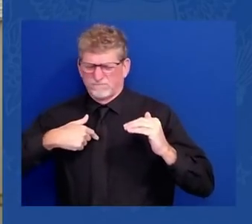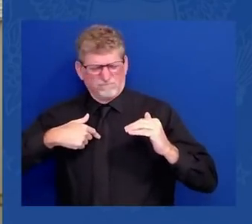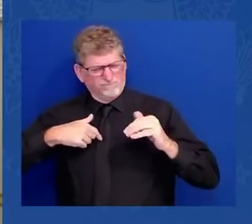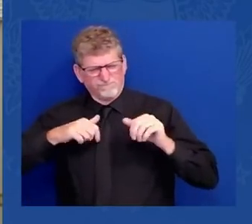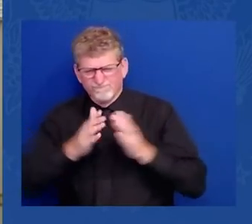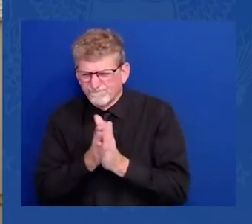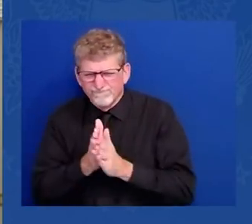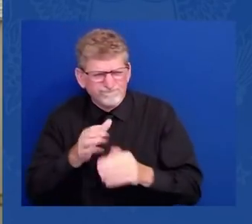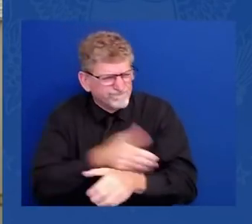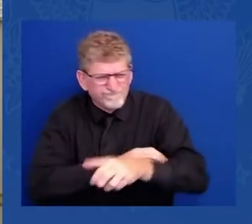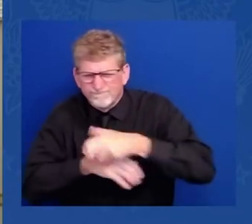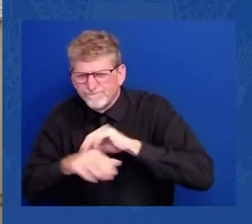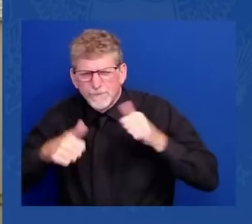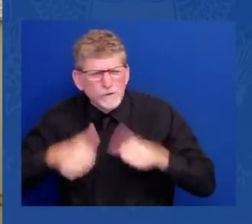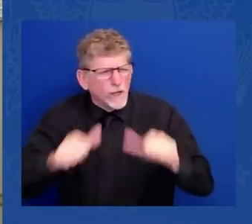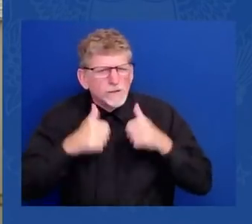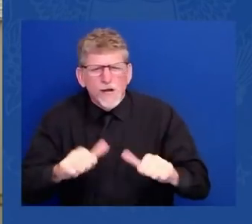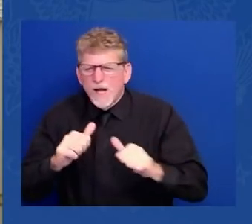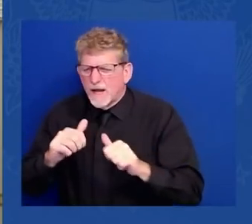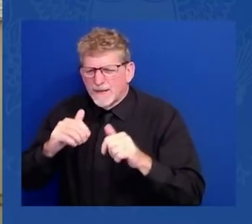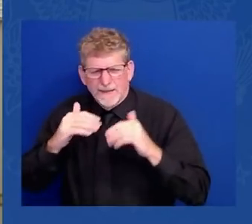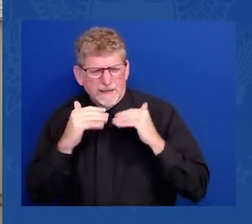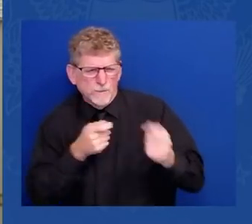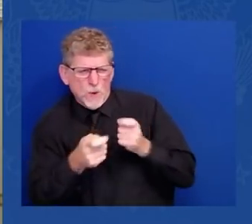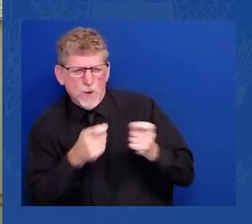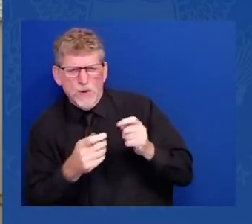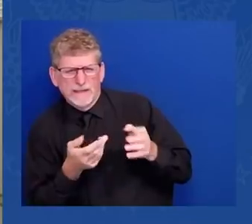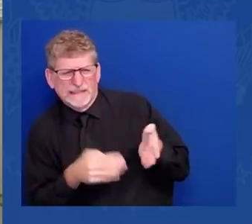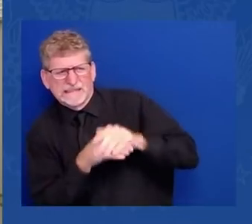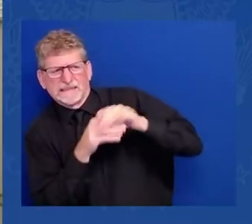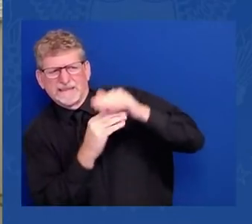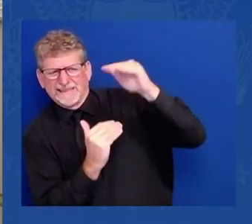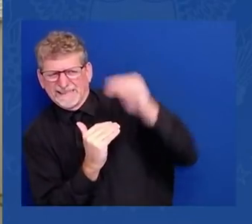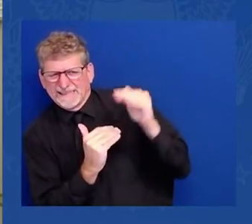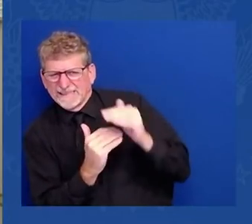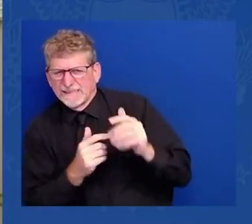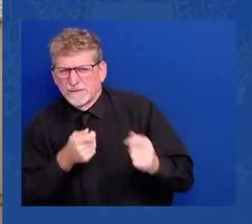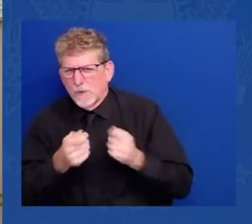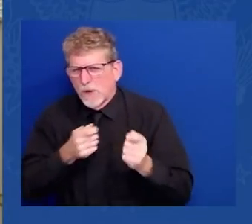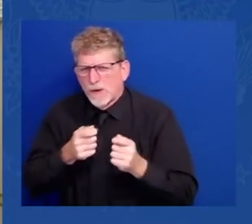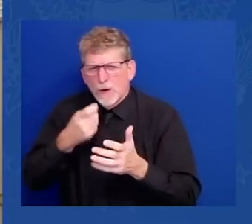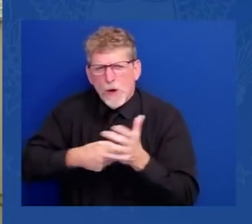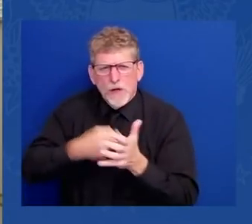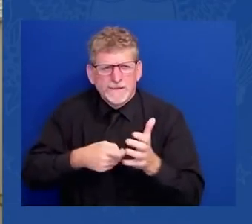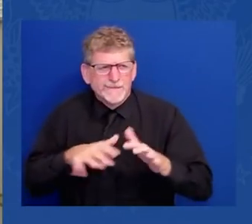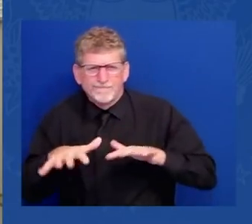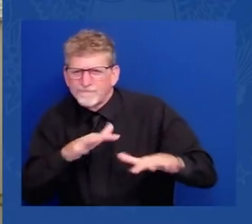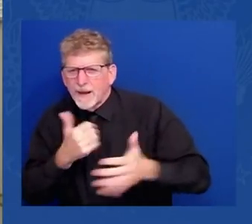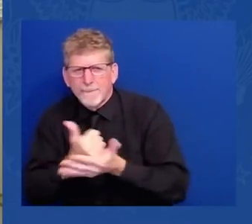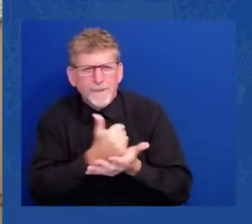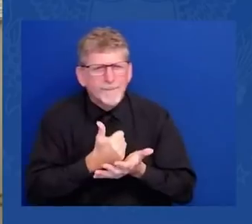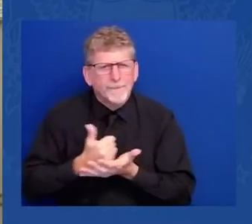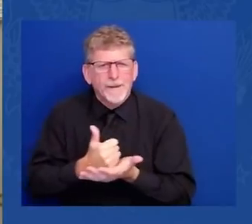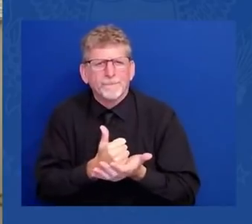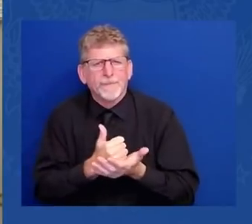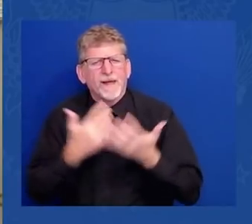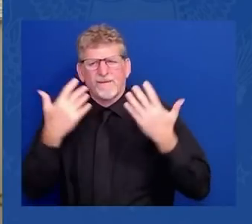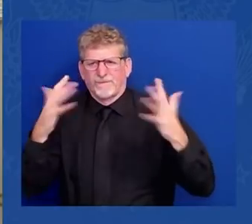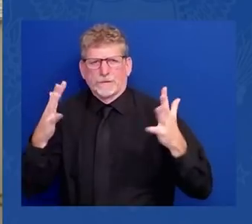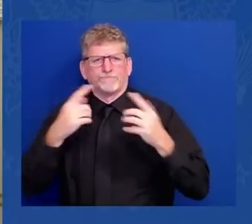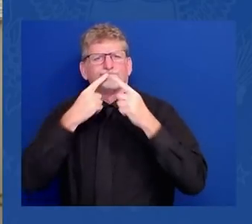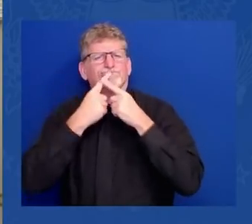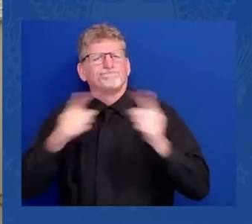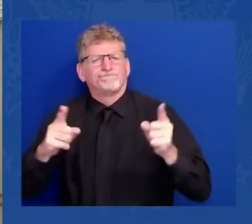our partners, we've already announced that we're releasing 60 million barrels of oil from our joint oil reserves. Half of that,